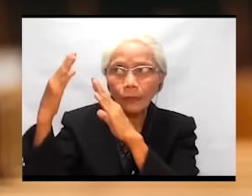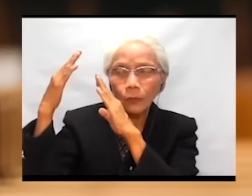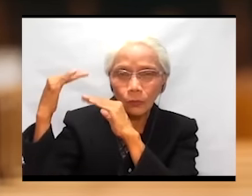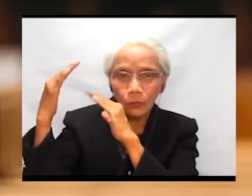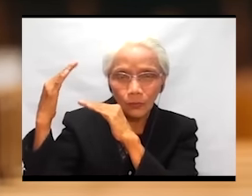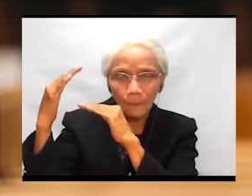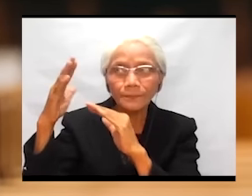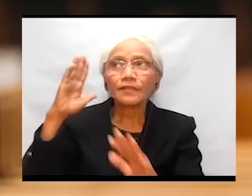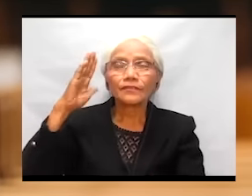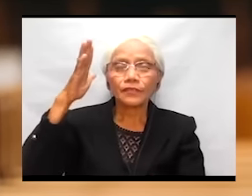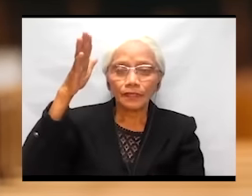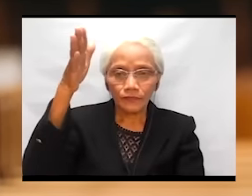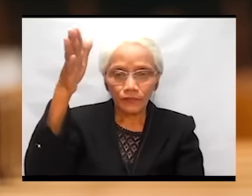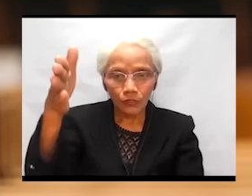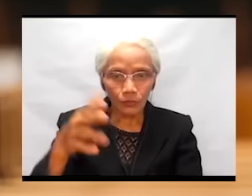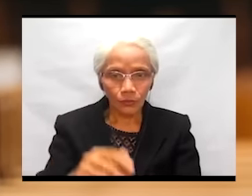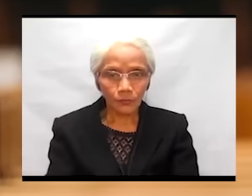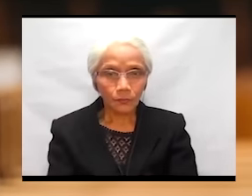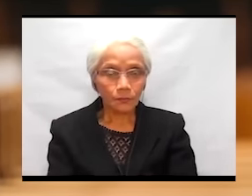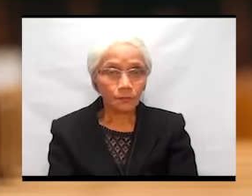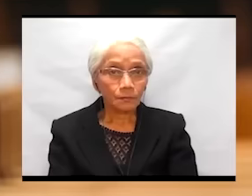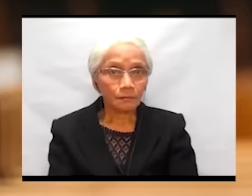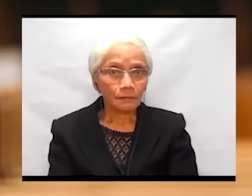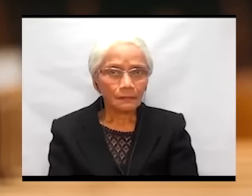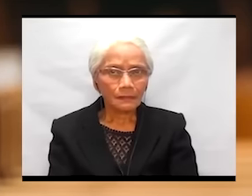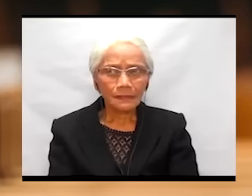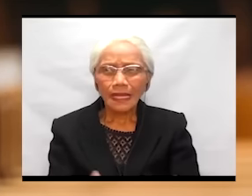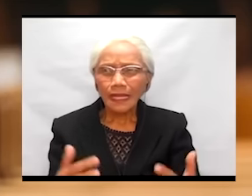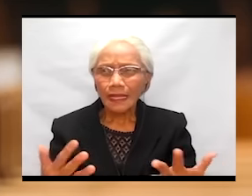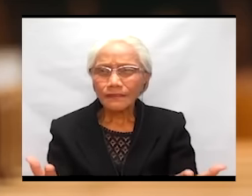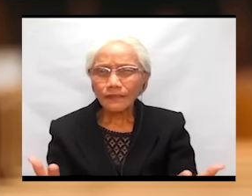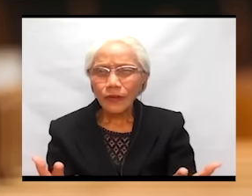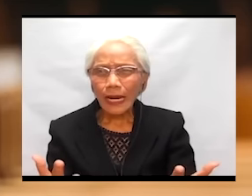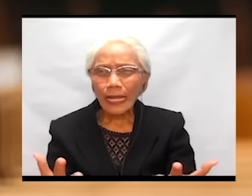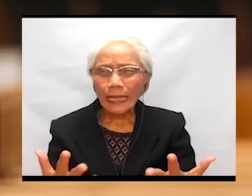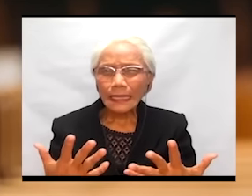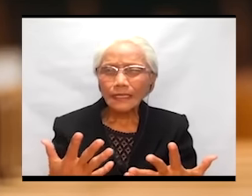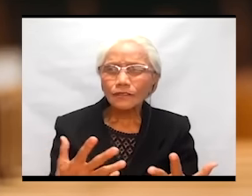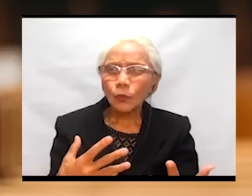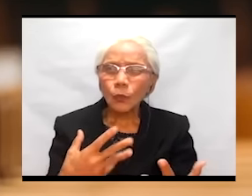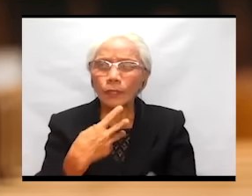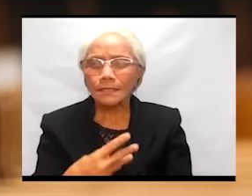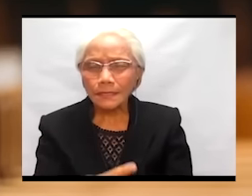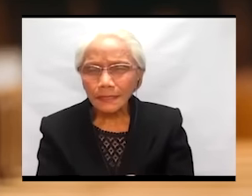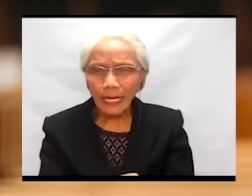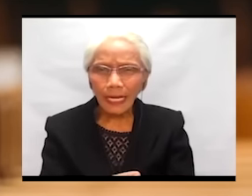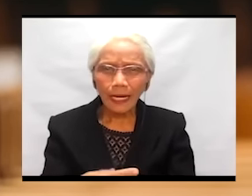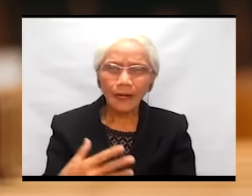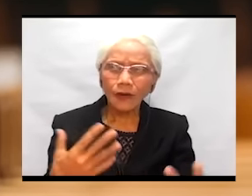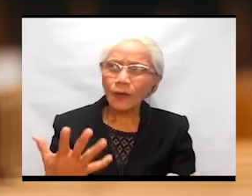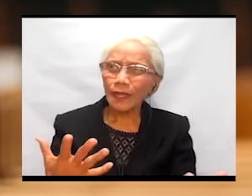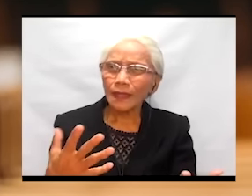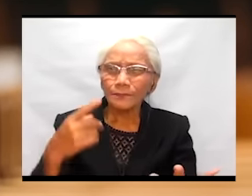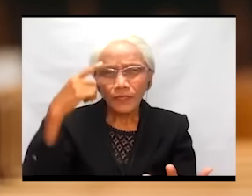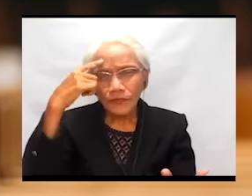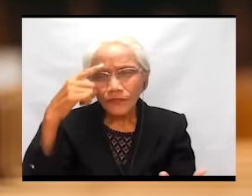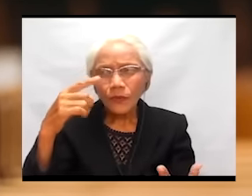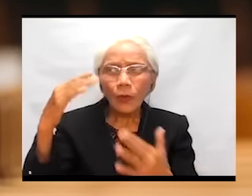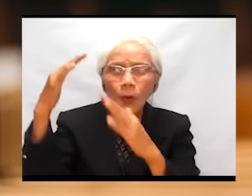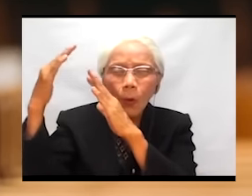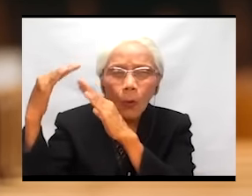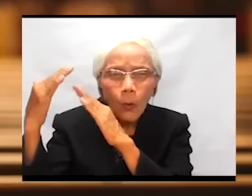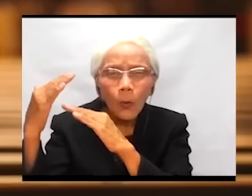Nostalgia for a past of slavery diminishes the hope for a brighter future.